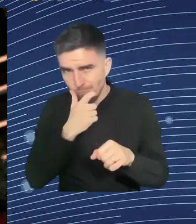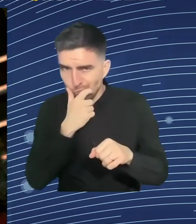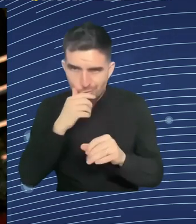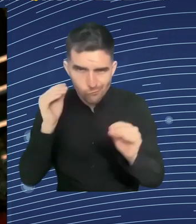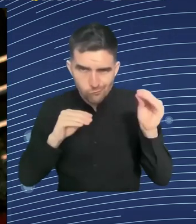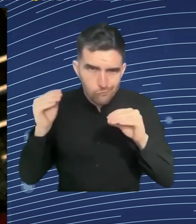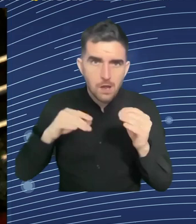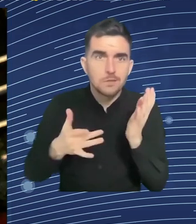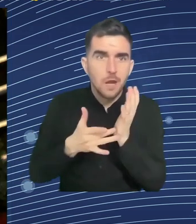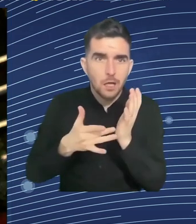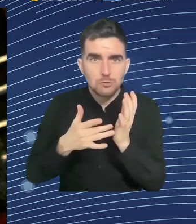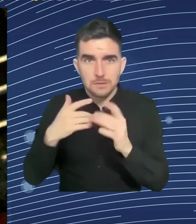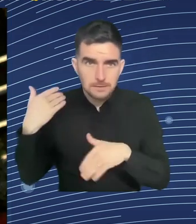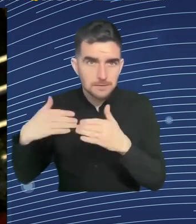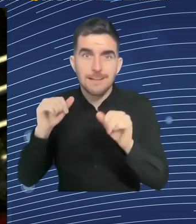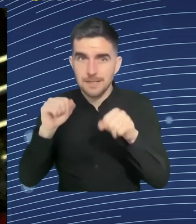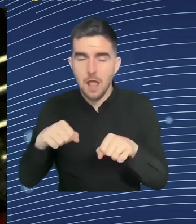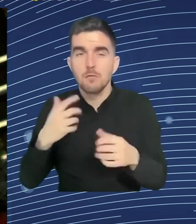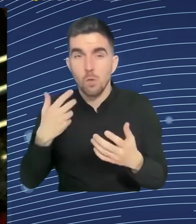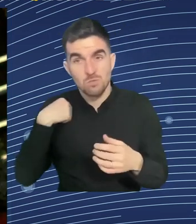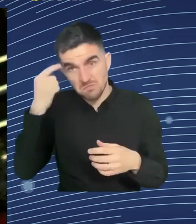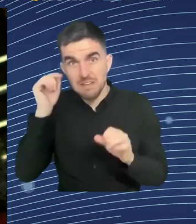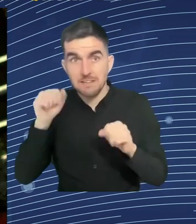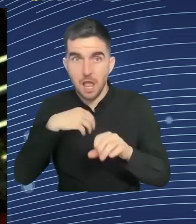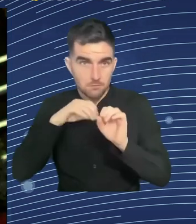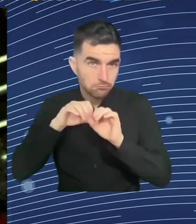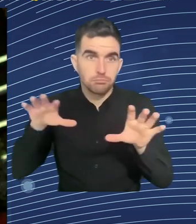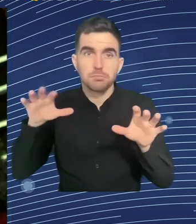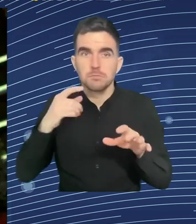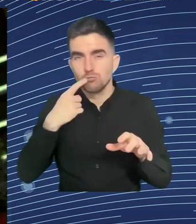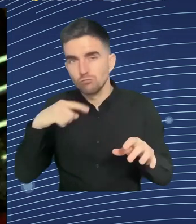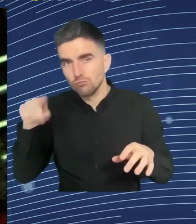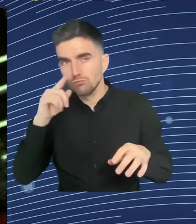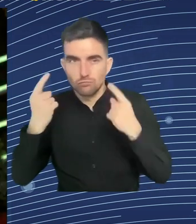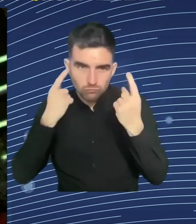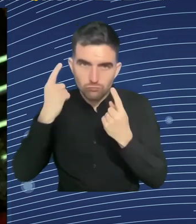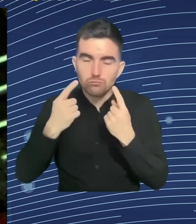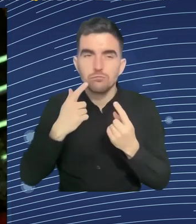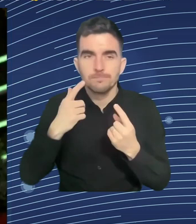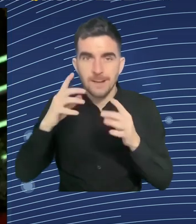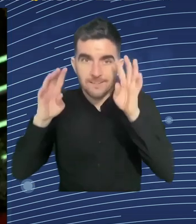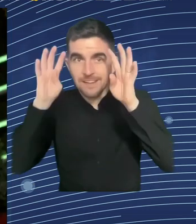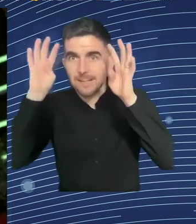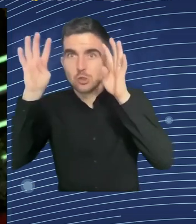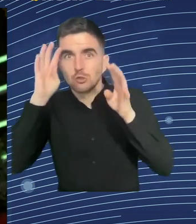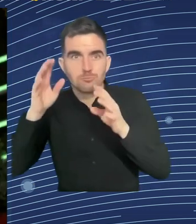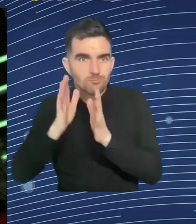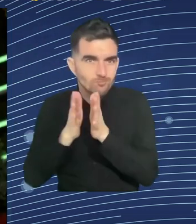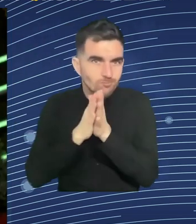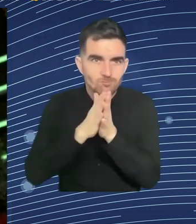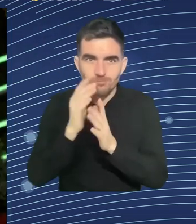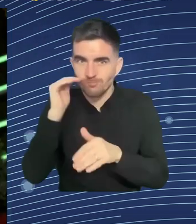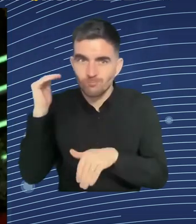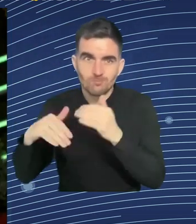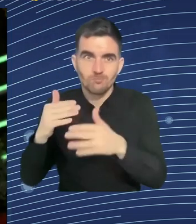into what would it look like if we actually, say, picked a value such as privacy and did privacy by design. Well, that's end-end